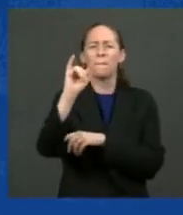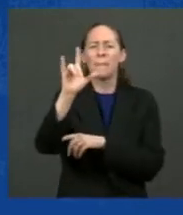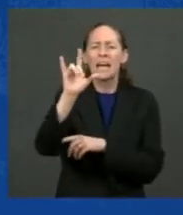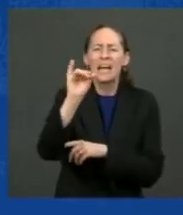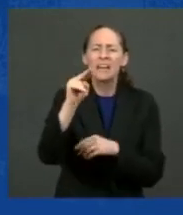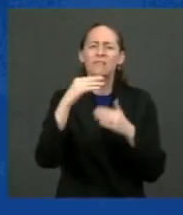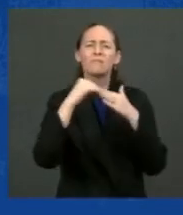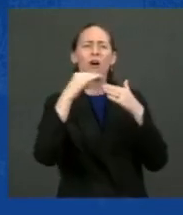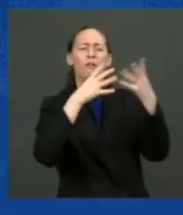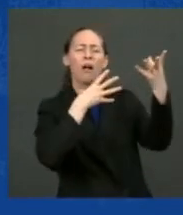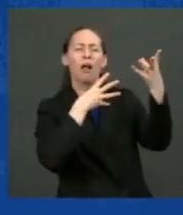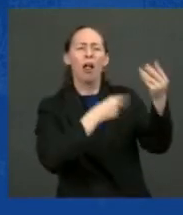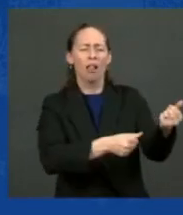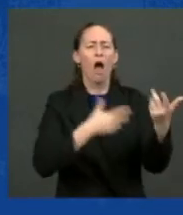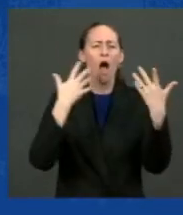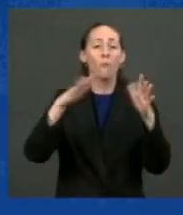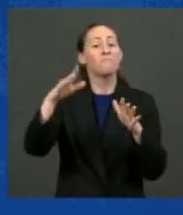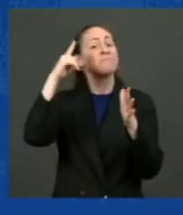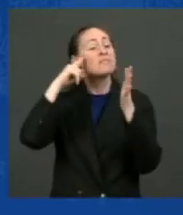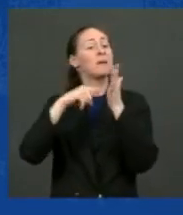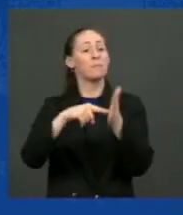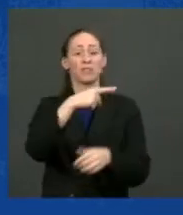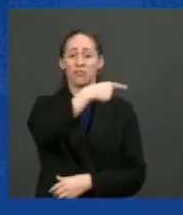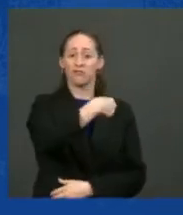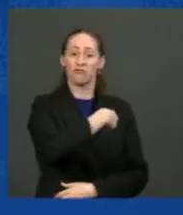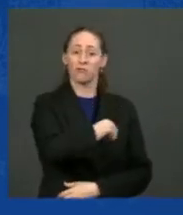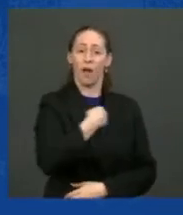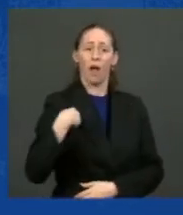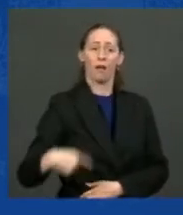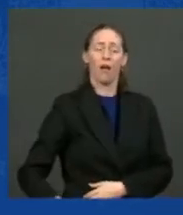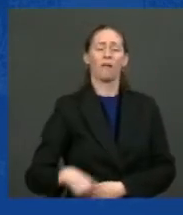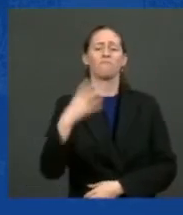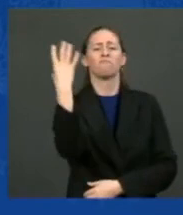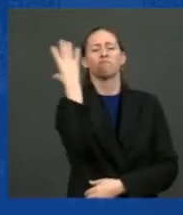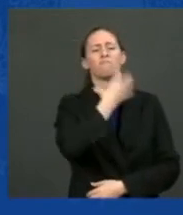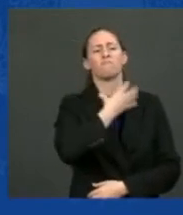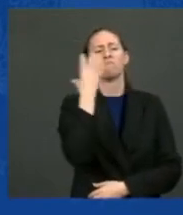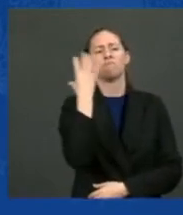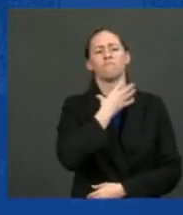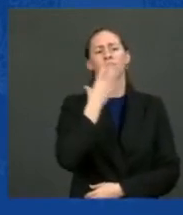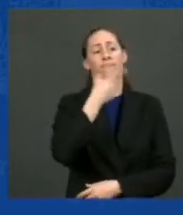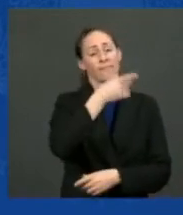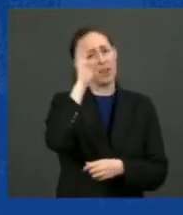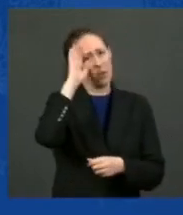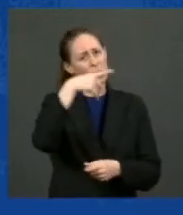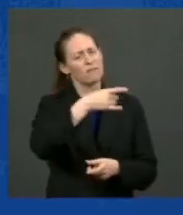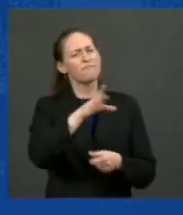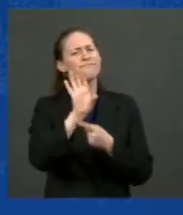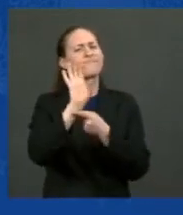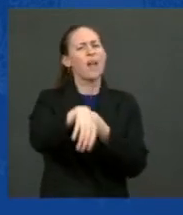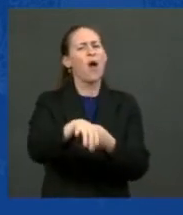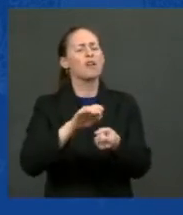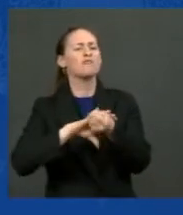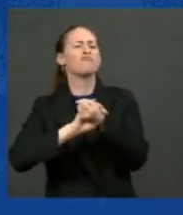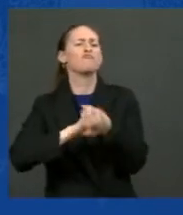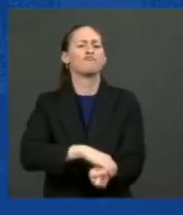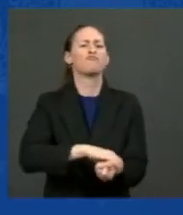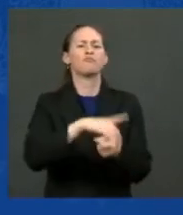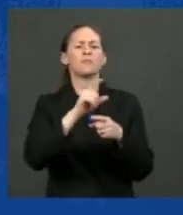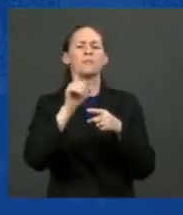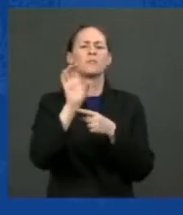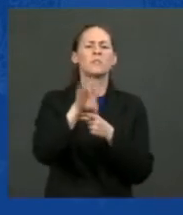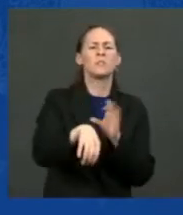China, for example. Now, I've been clear that China uses unfair scores for practices to get ahead of their competitors, but